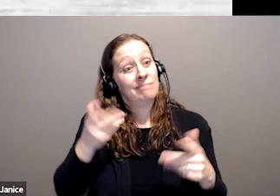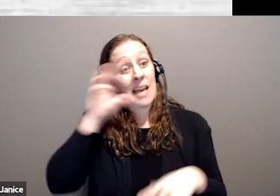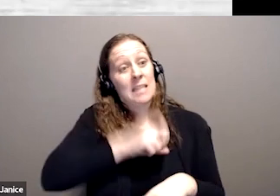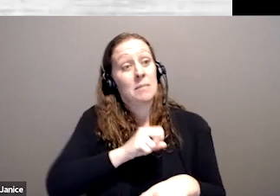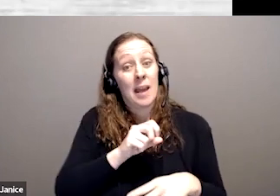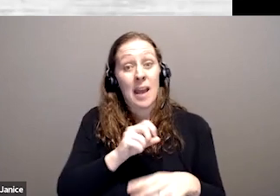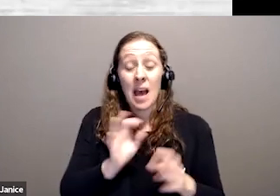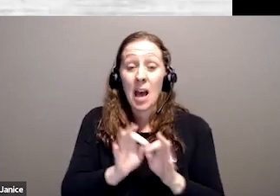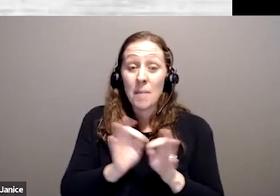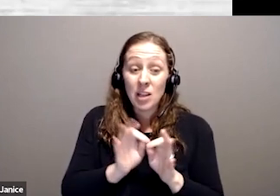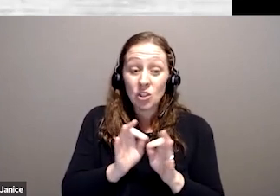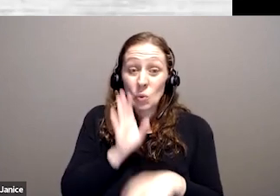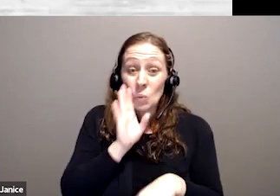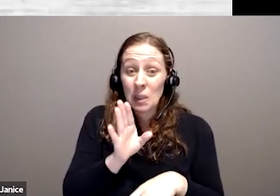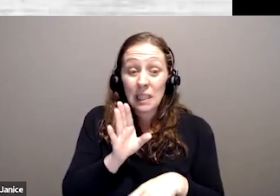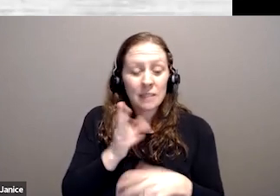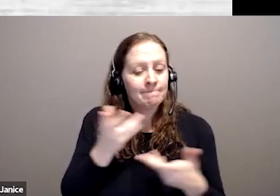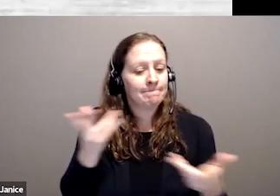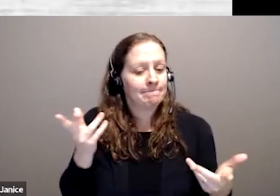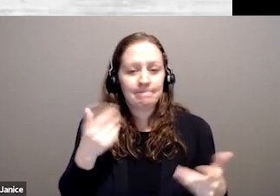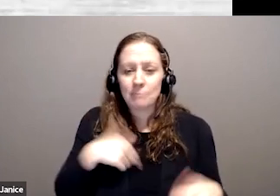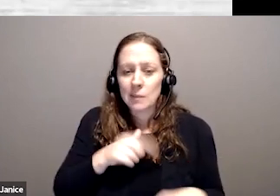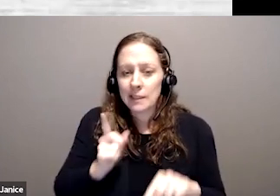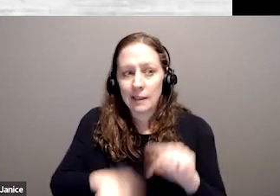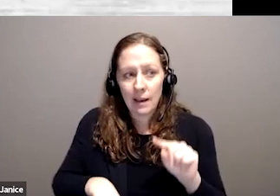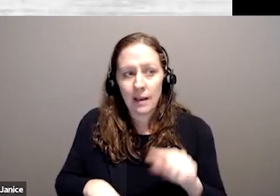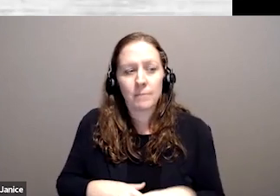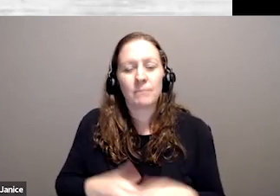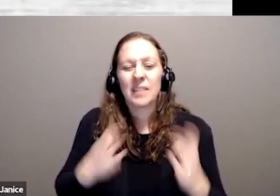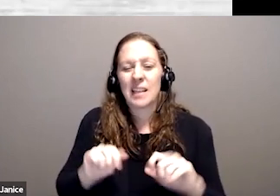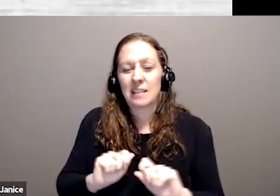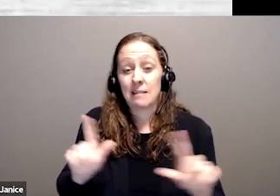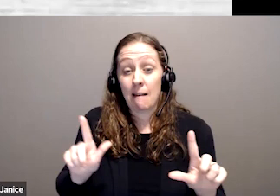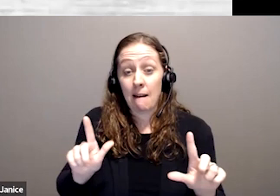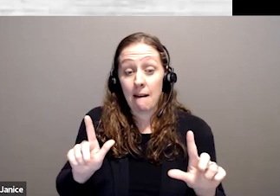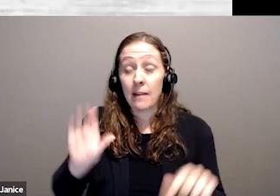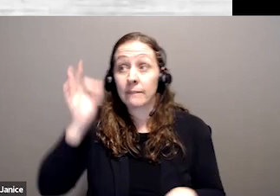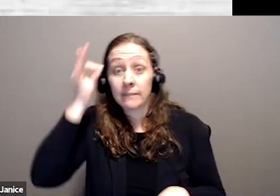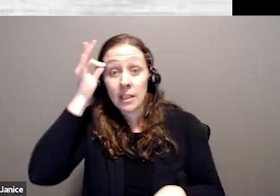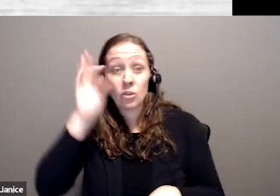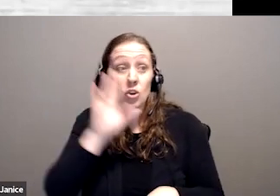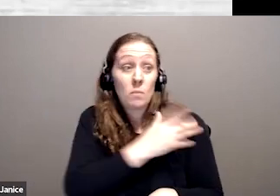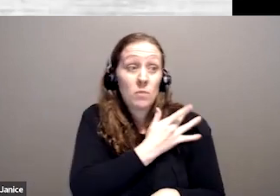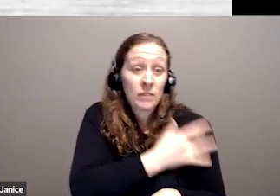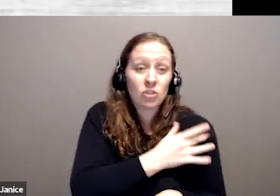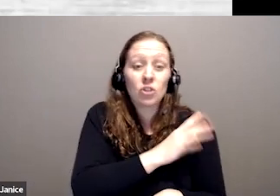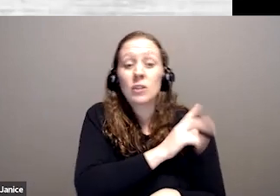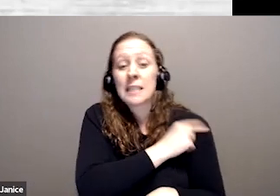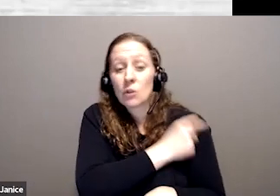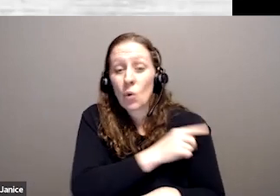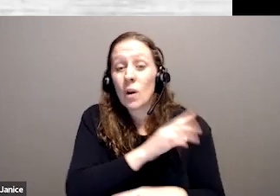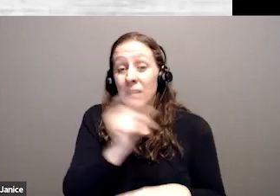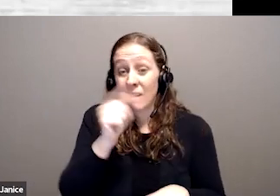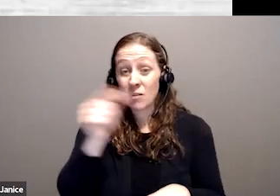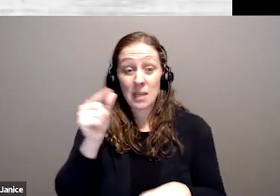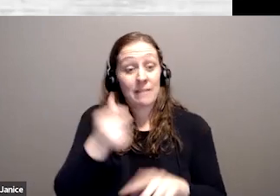regard. Next slide, please. So when we try to look at the roles of the federal and provincial territorial government under our Constitution,